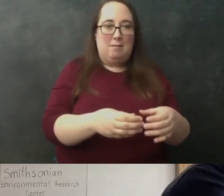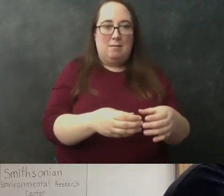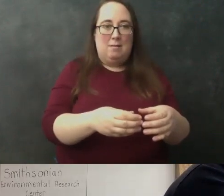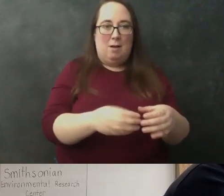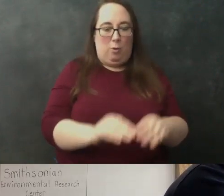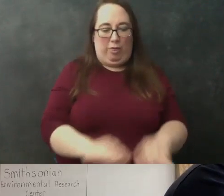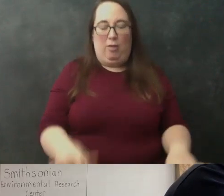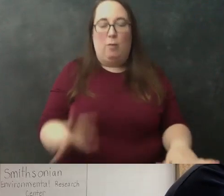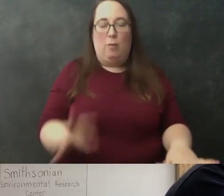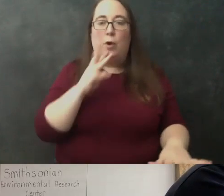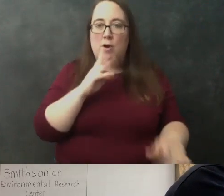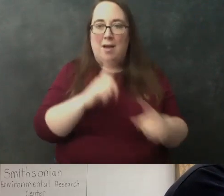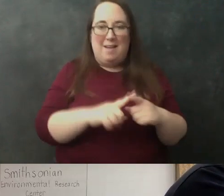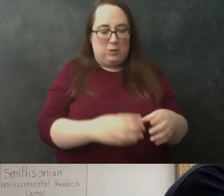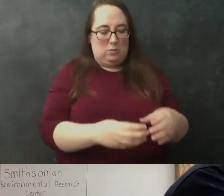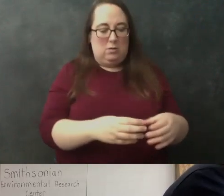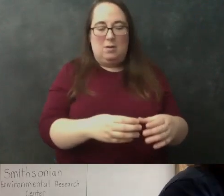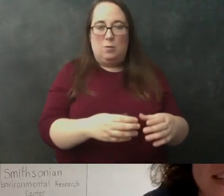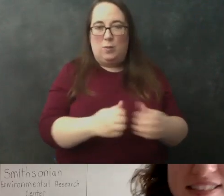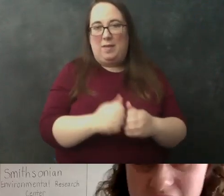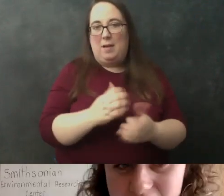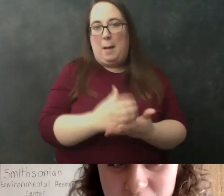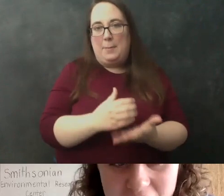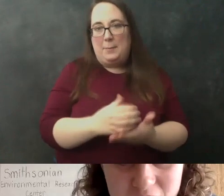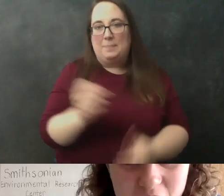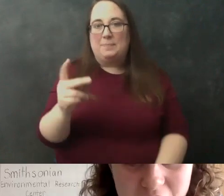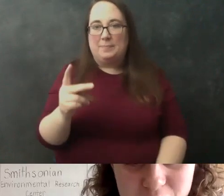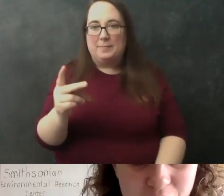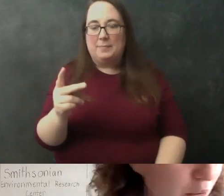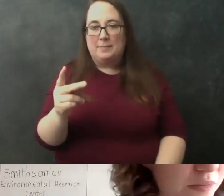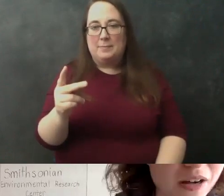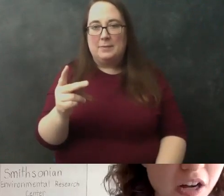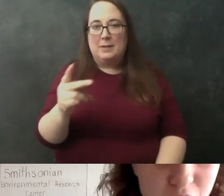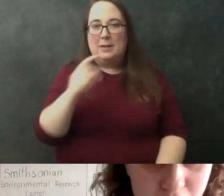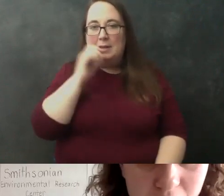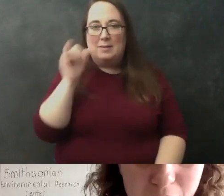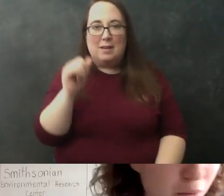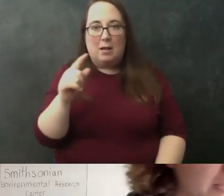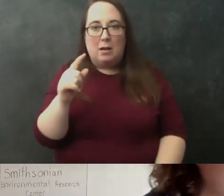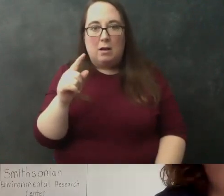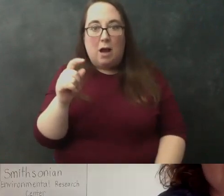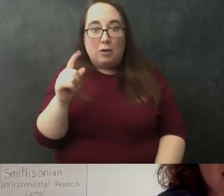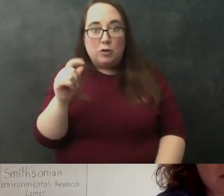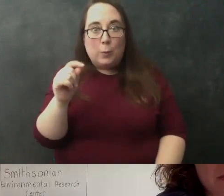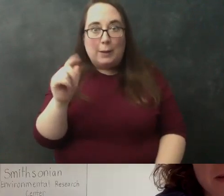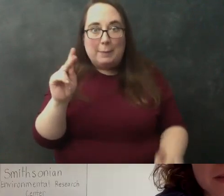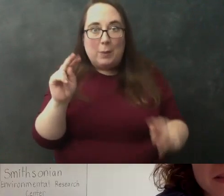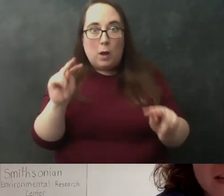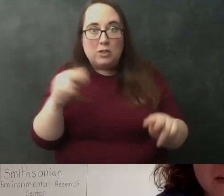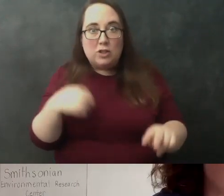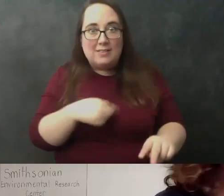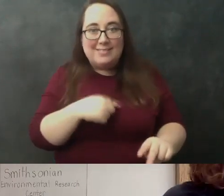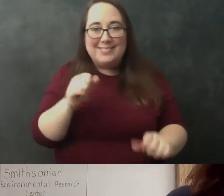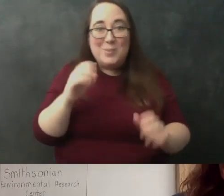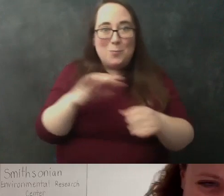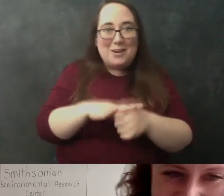over the table so i got it propped up against my cup here oh gosh it's not like we have 100 people 120 people watching us i know no pressure